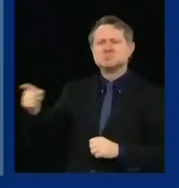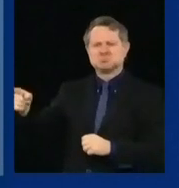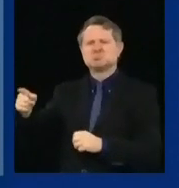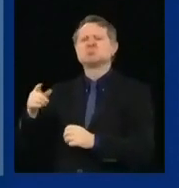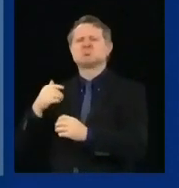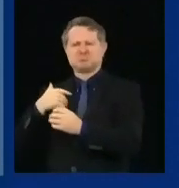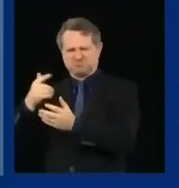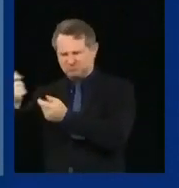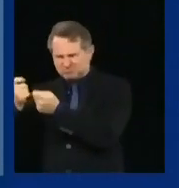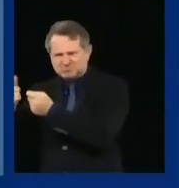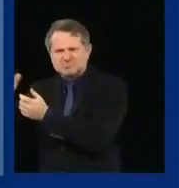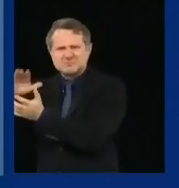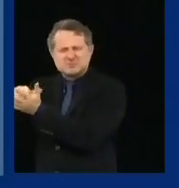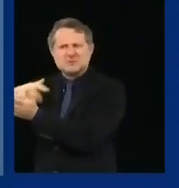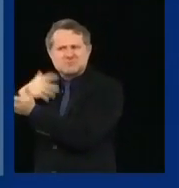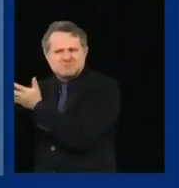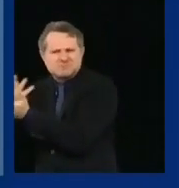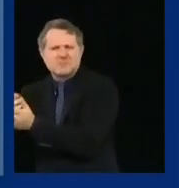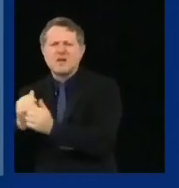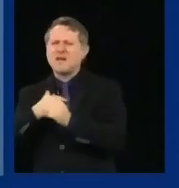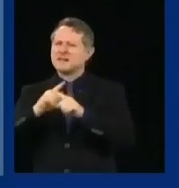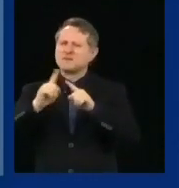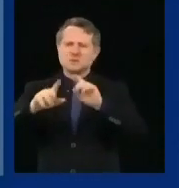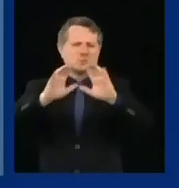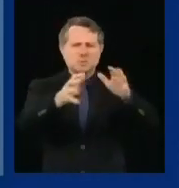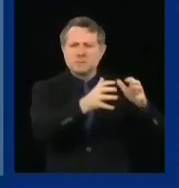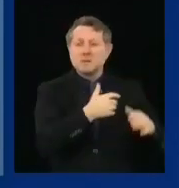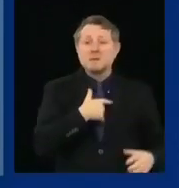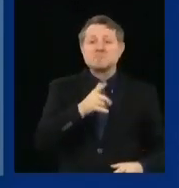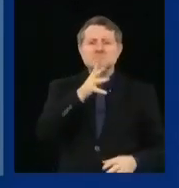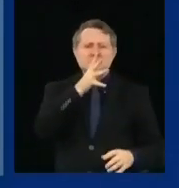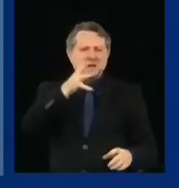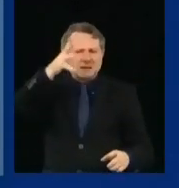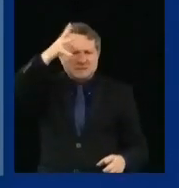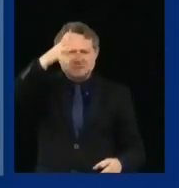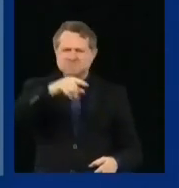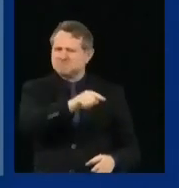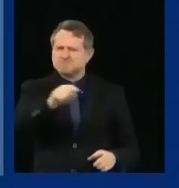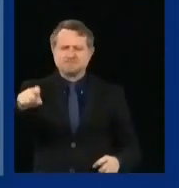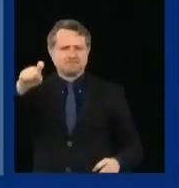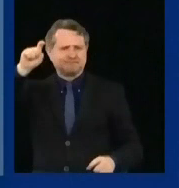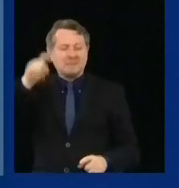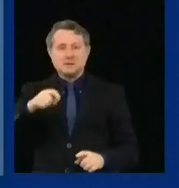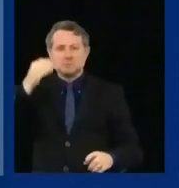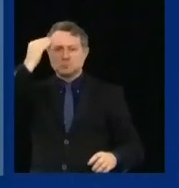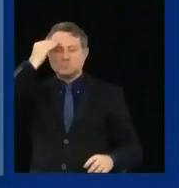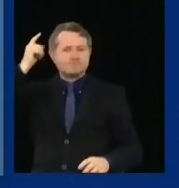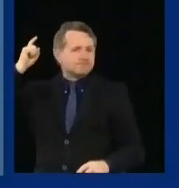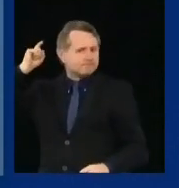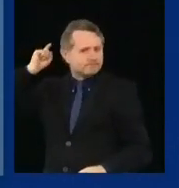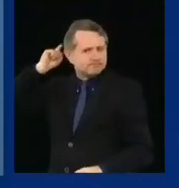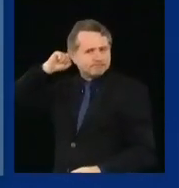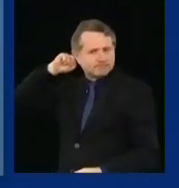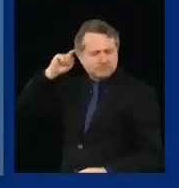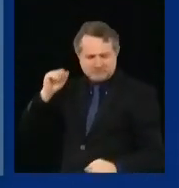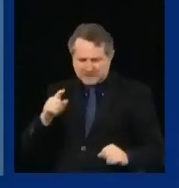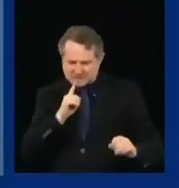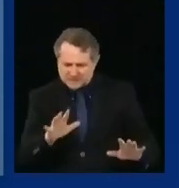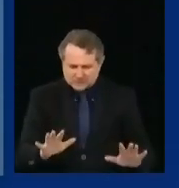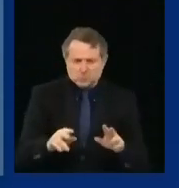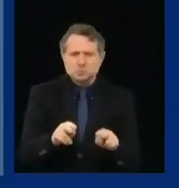But parents have to be aware of this. The predominant signs,